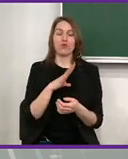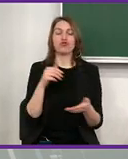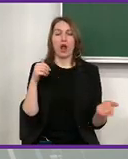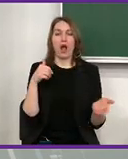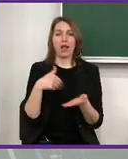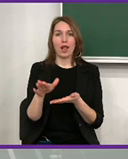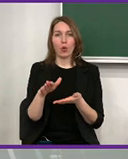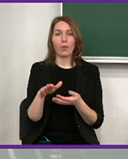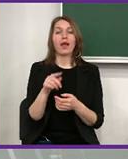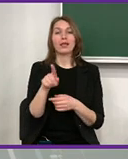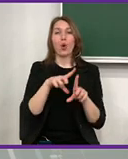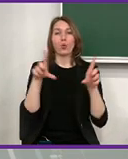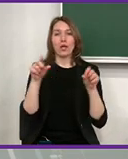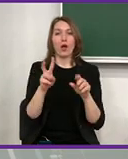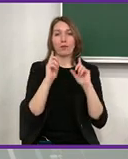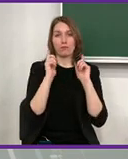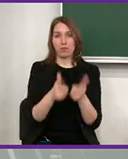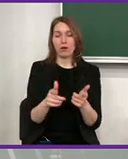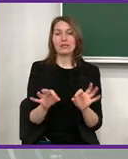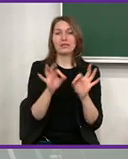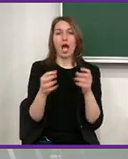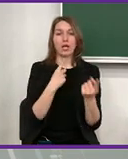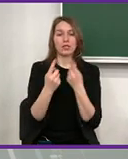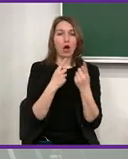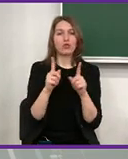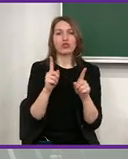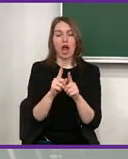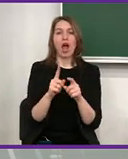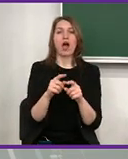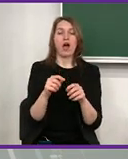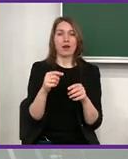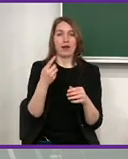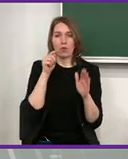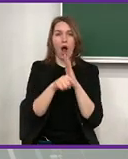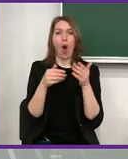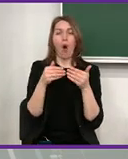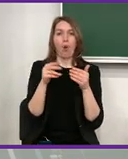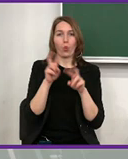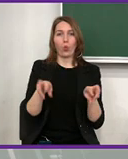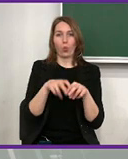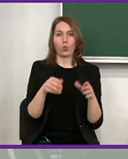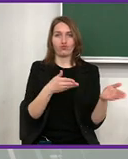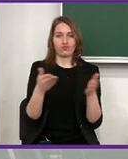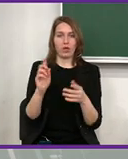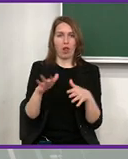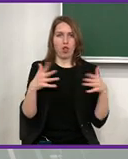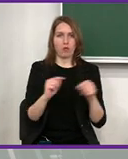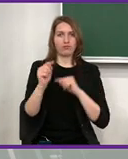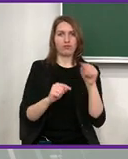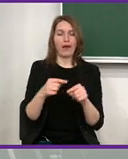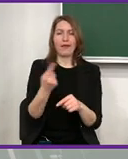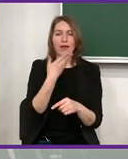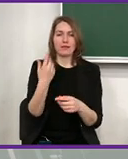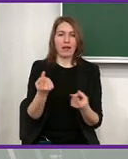And so according to our experience, as we had refusals, there were some, maybe some